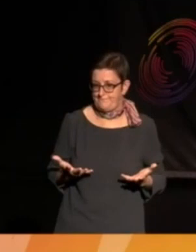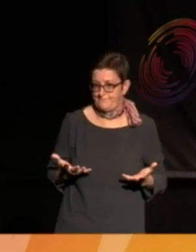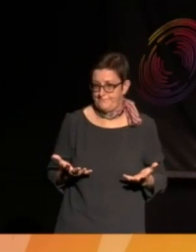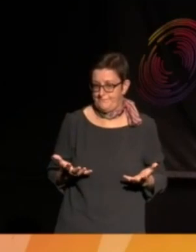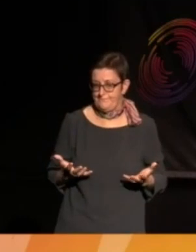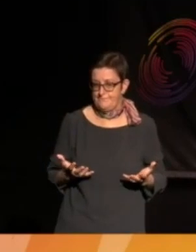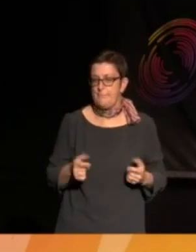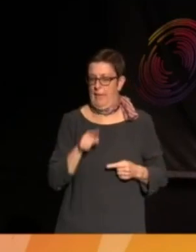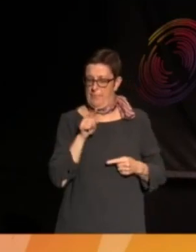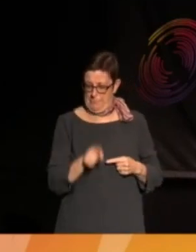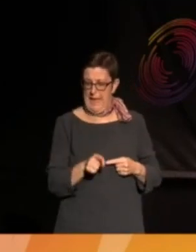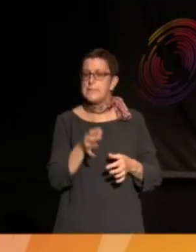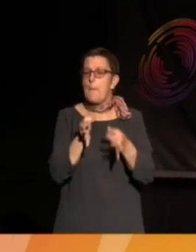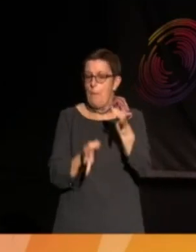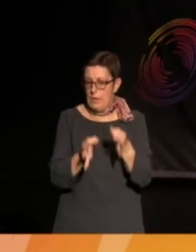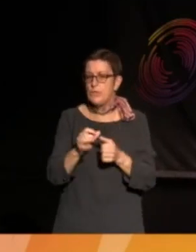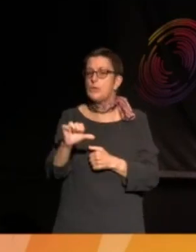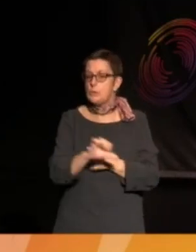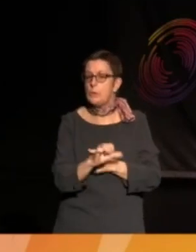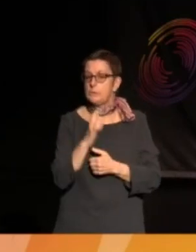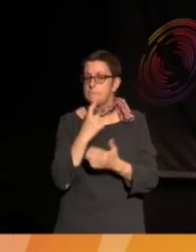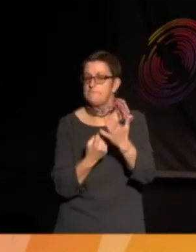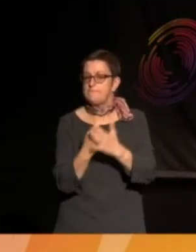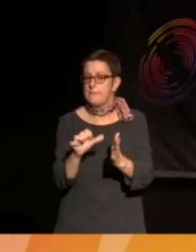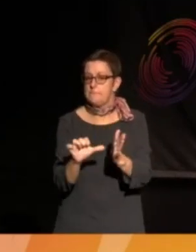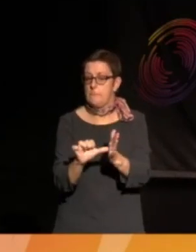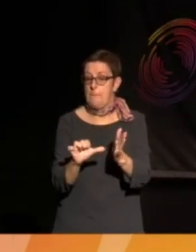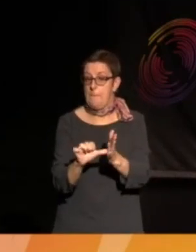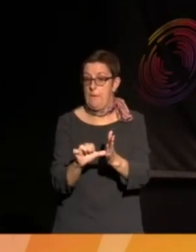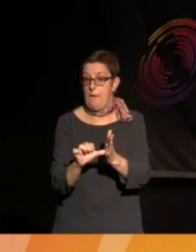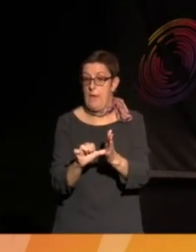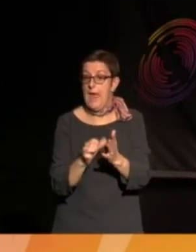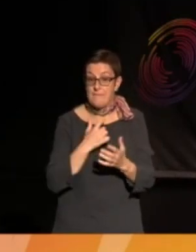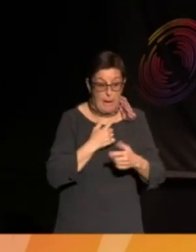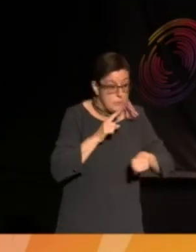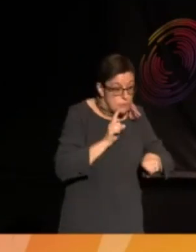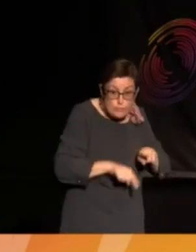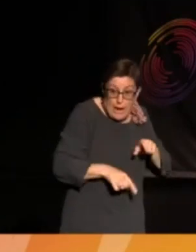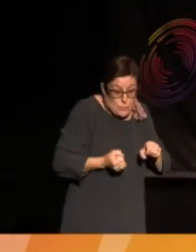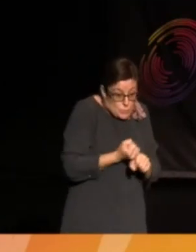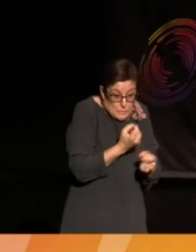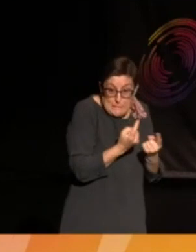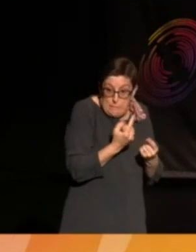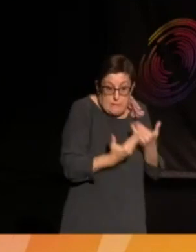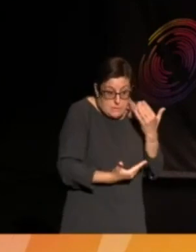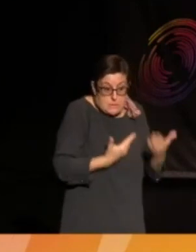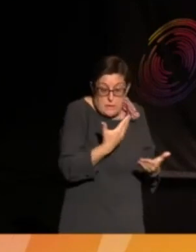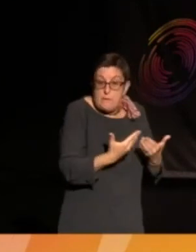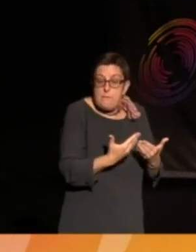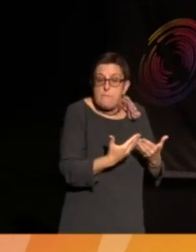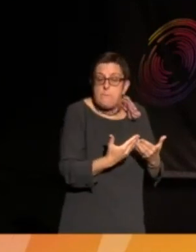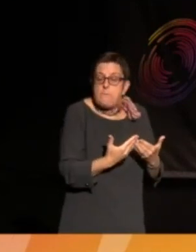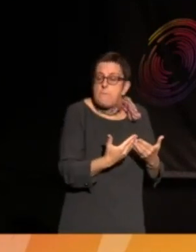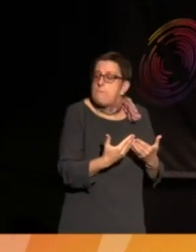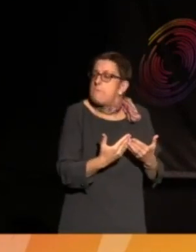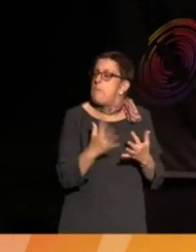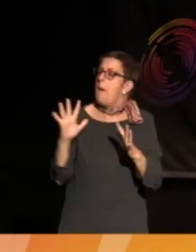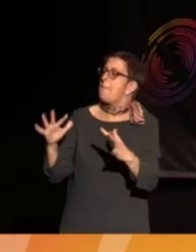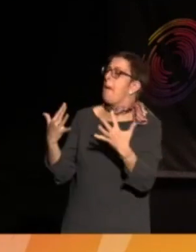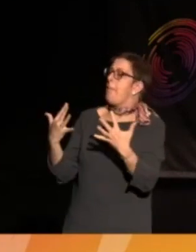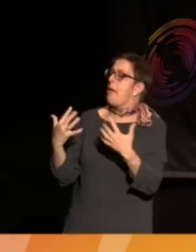politicians get into difficulty. If people are trying to do something, I think generally the public will see that.